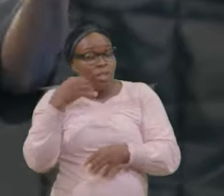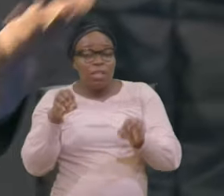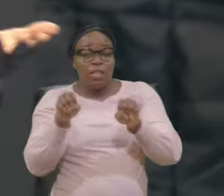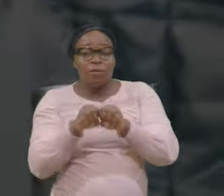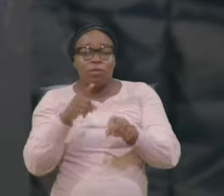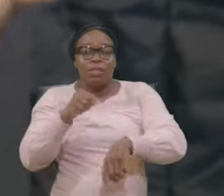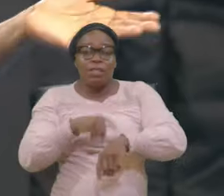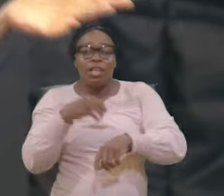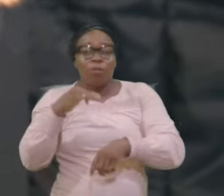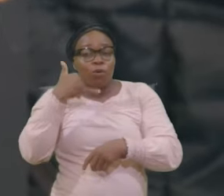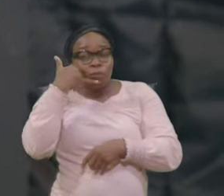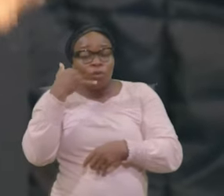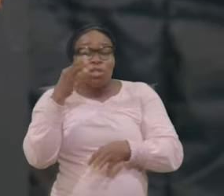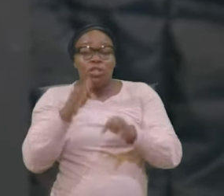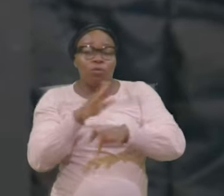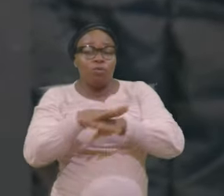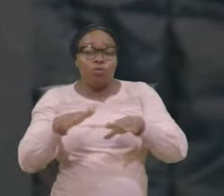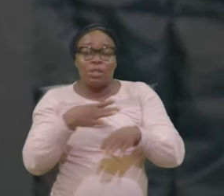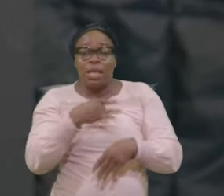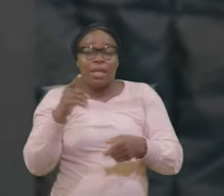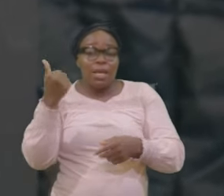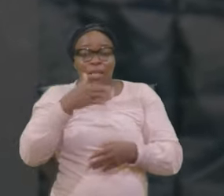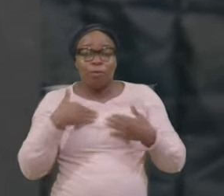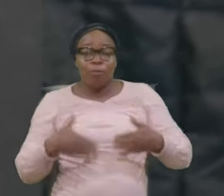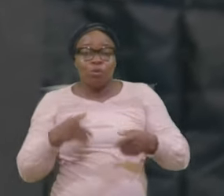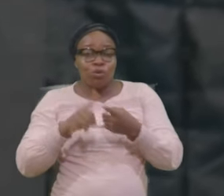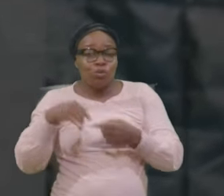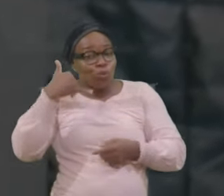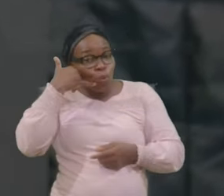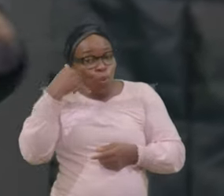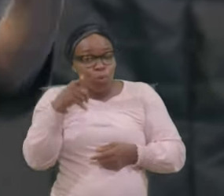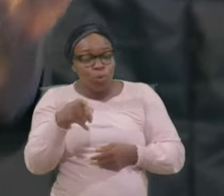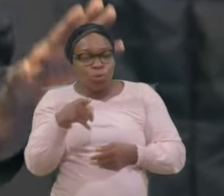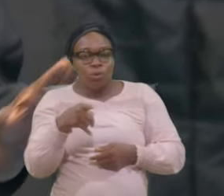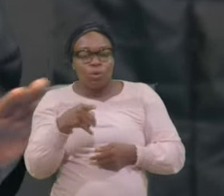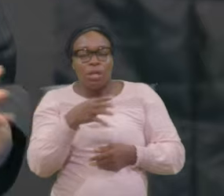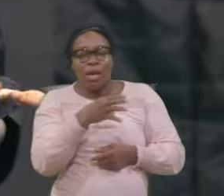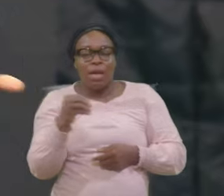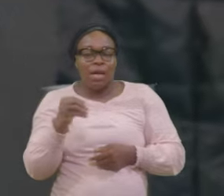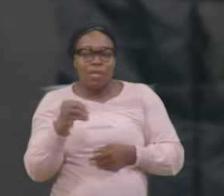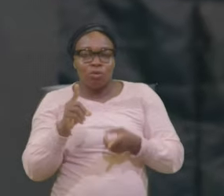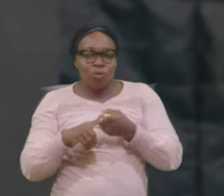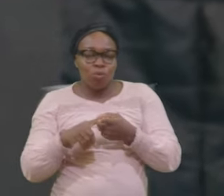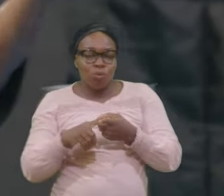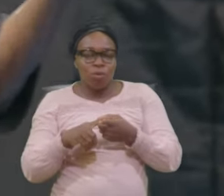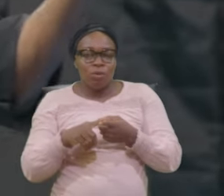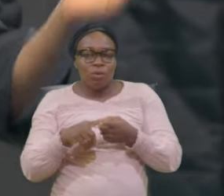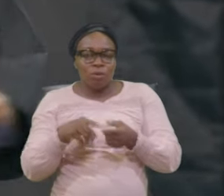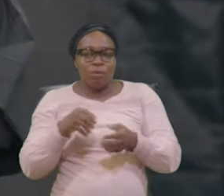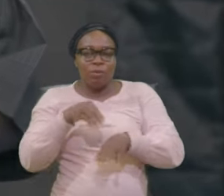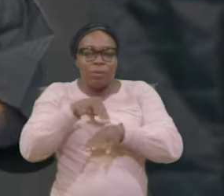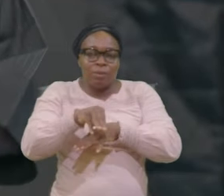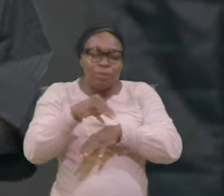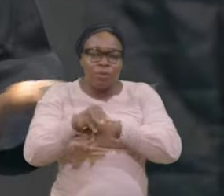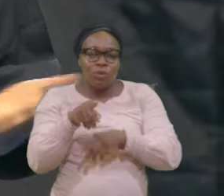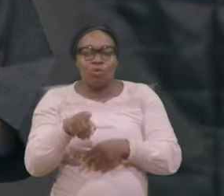Want anybody To reach You And touch You And teach You There's a way You can put Off that